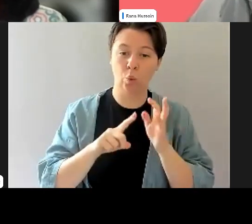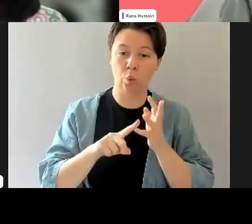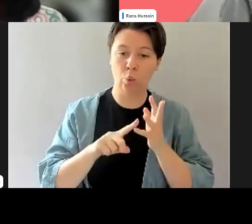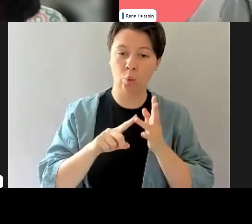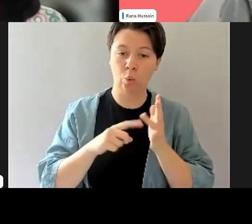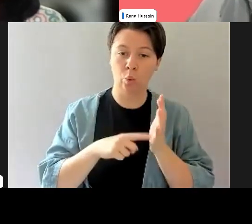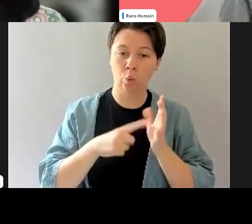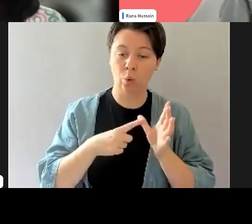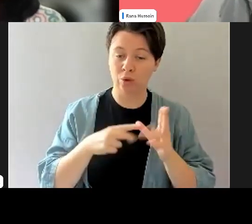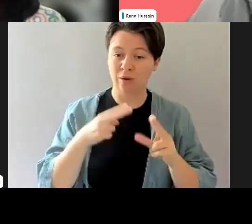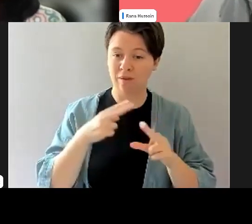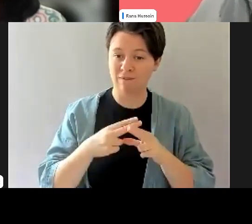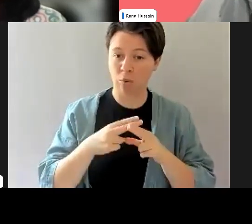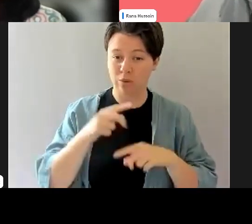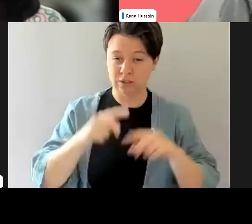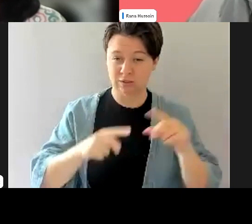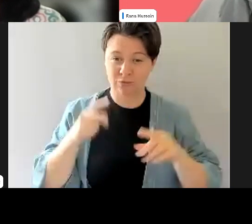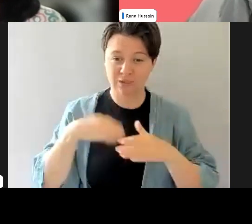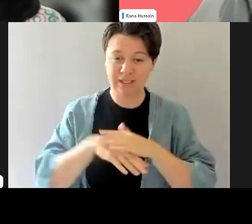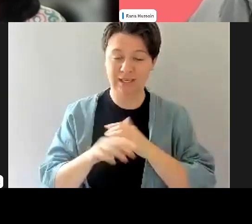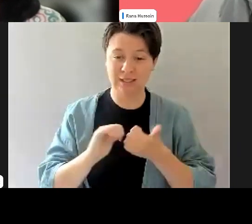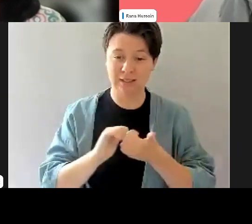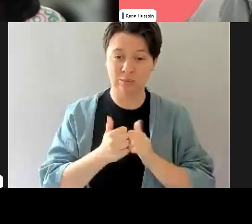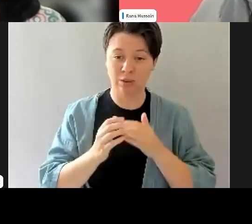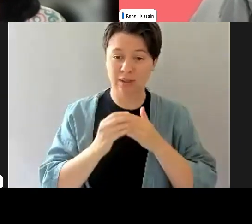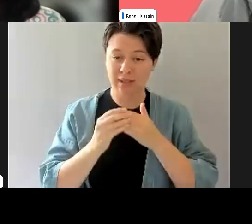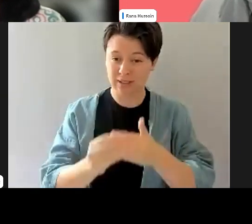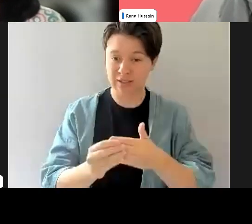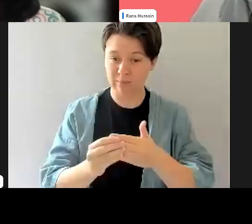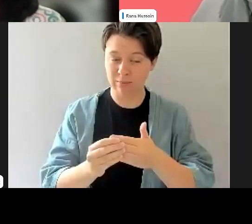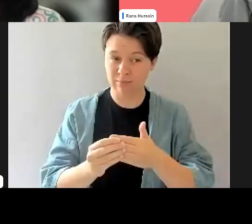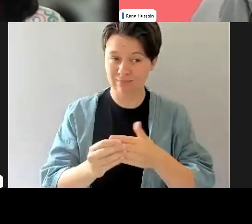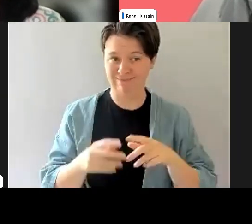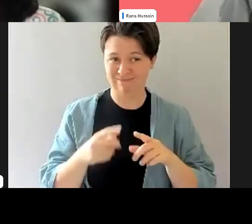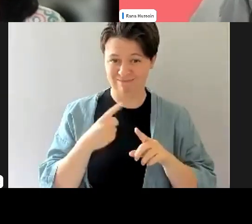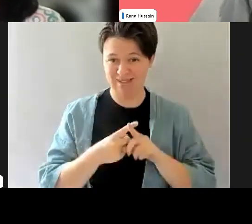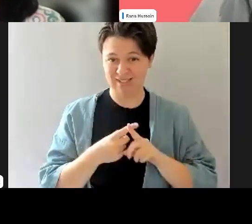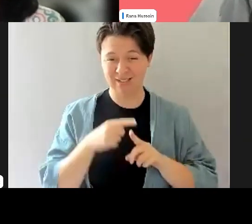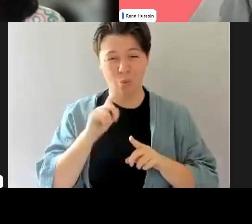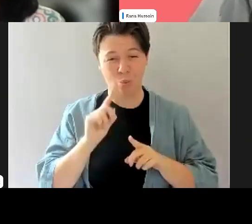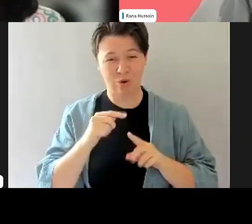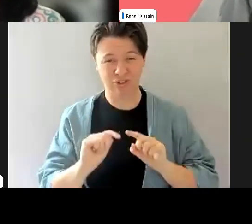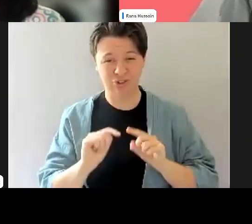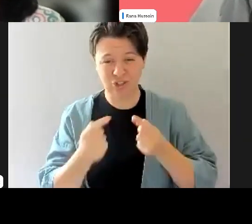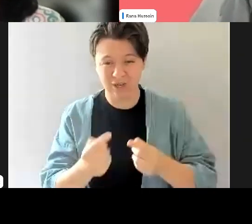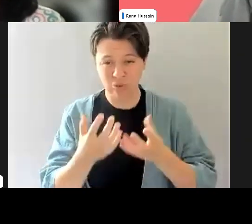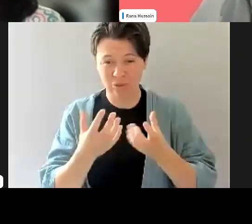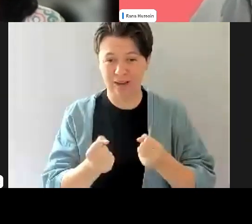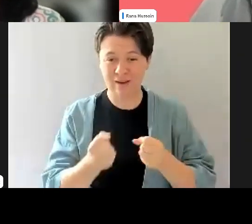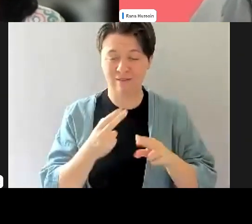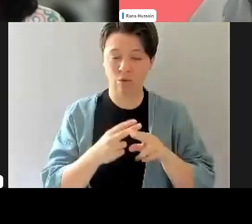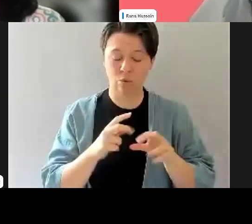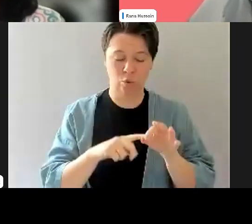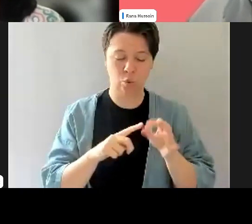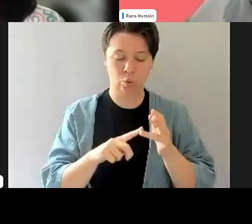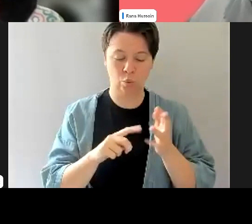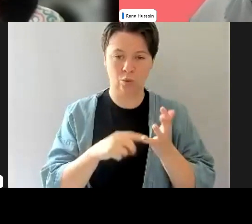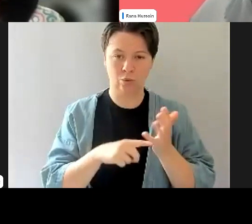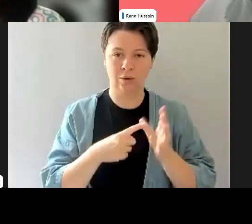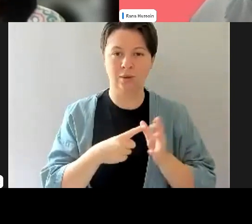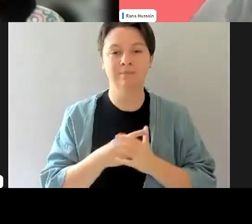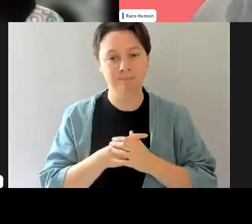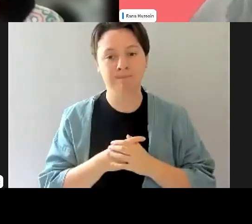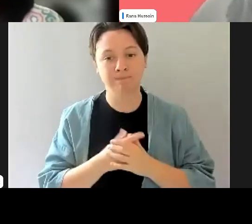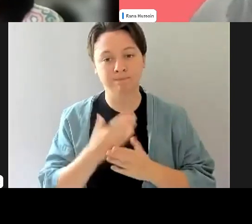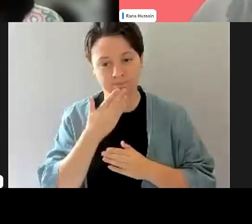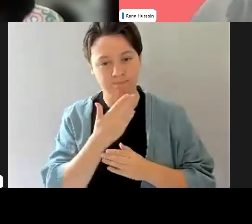diversity in sports leadership? And what challenges might be associated with, um, implementing these types of measures? Oh, thanks.